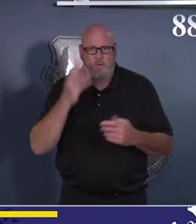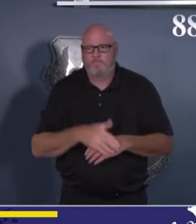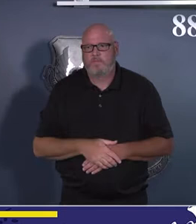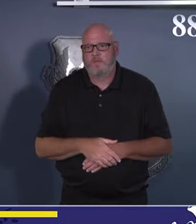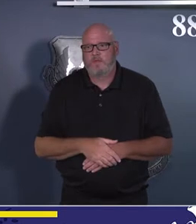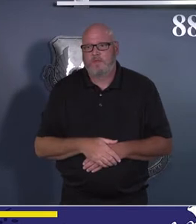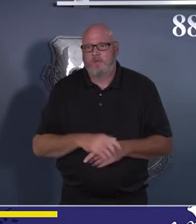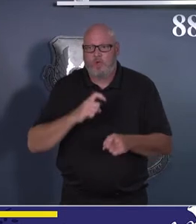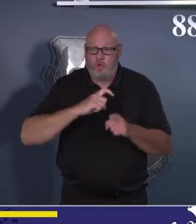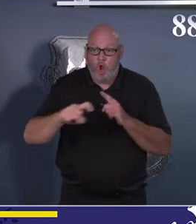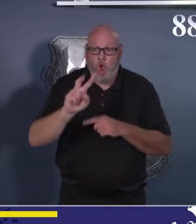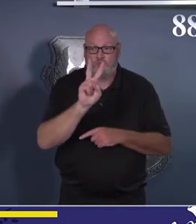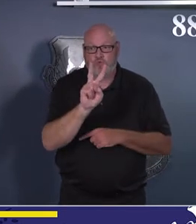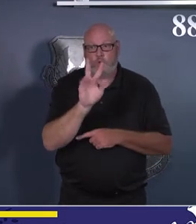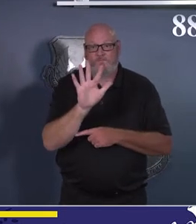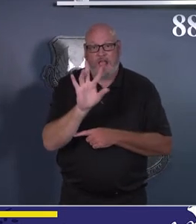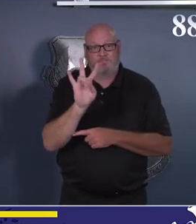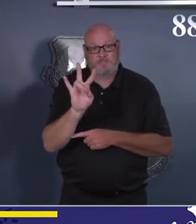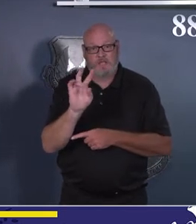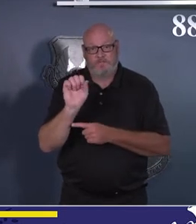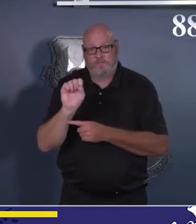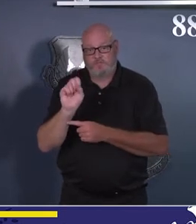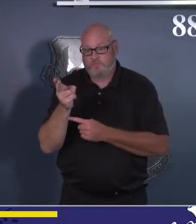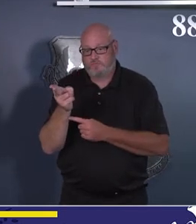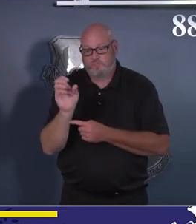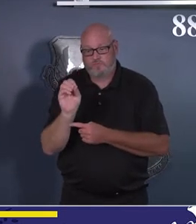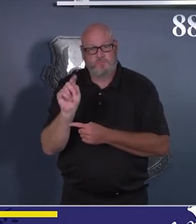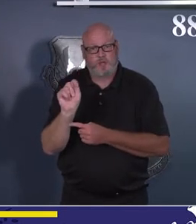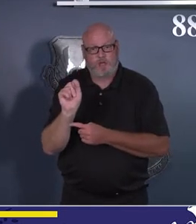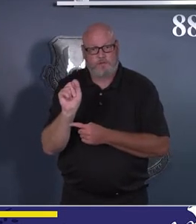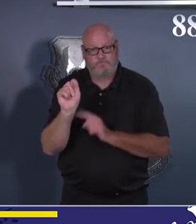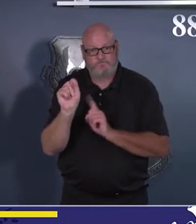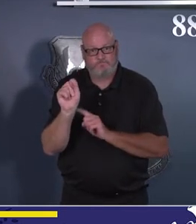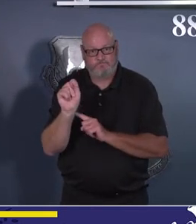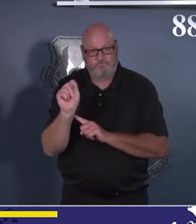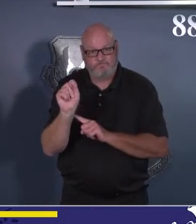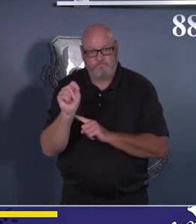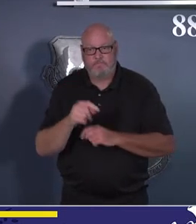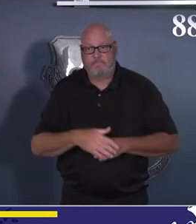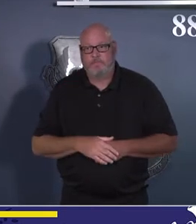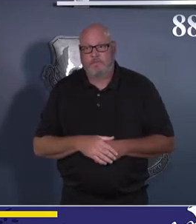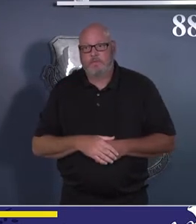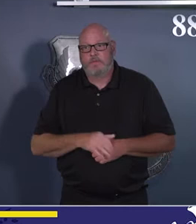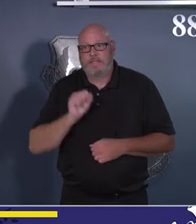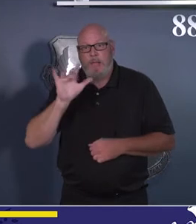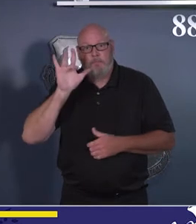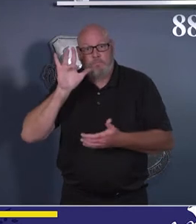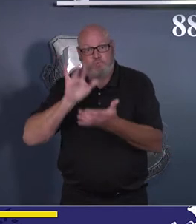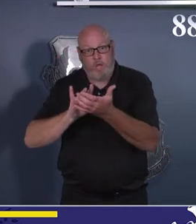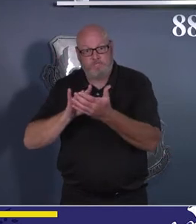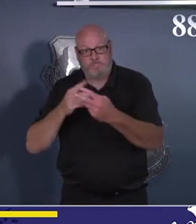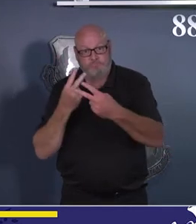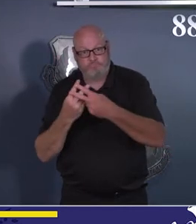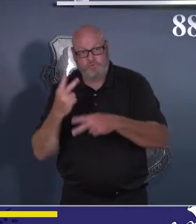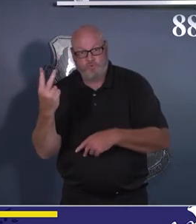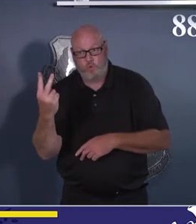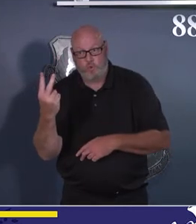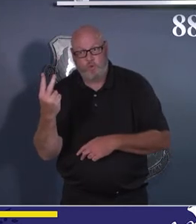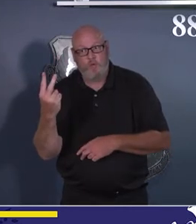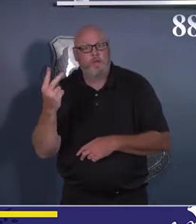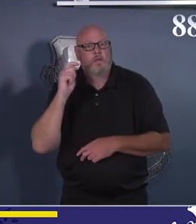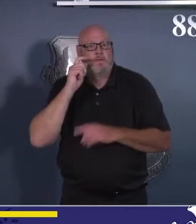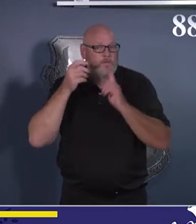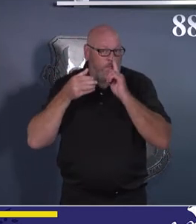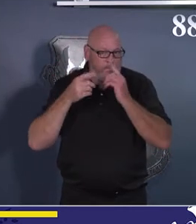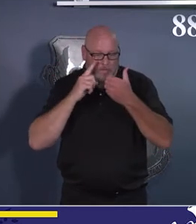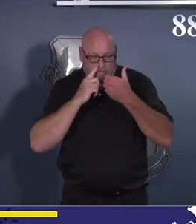Or schedule an appointment with your primary care provider if you feel like you need to see a member of our health care team. We are open for business and we are